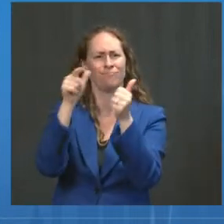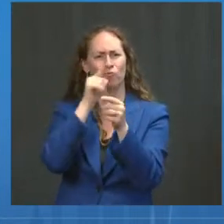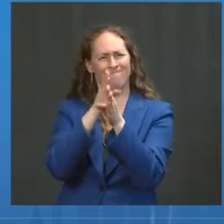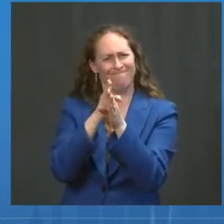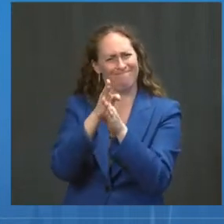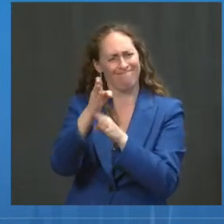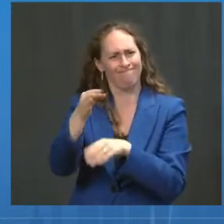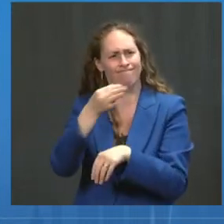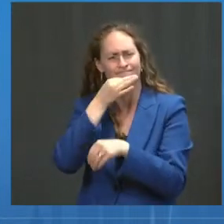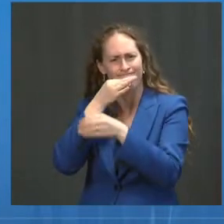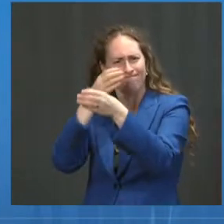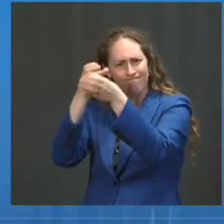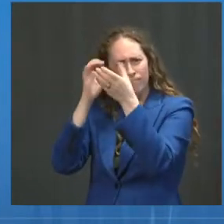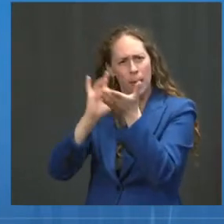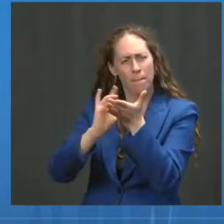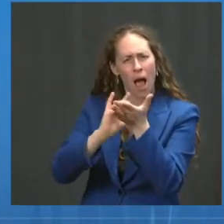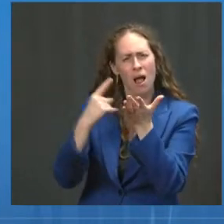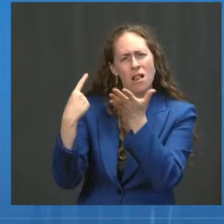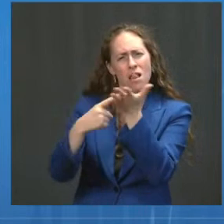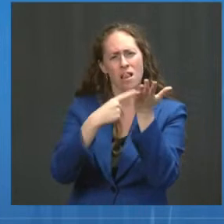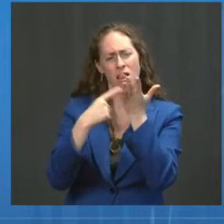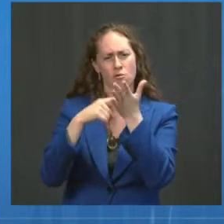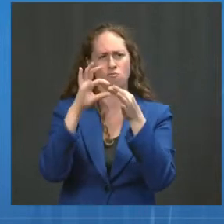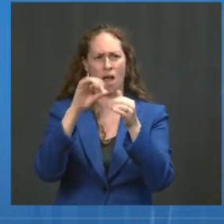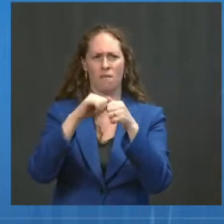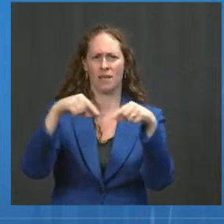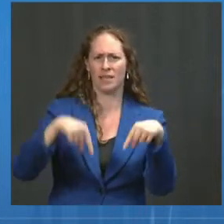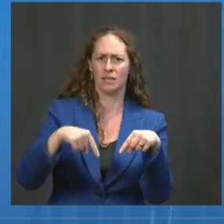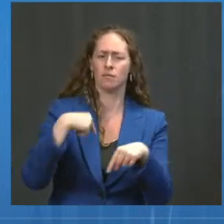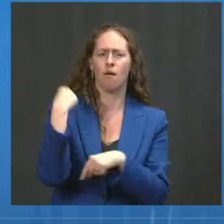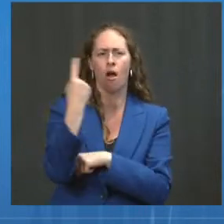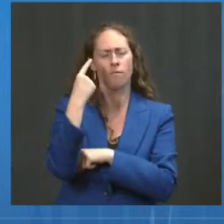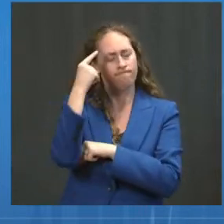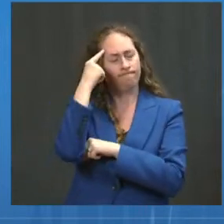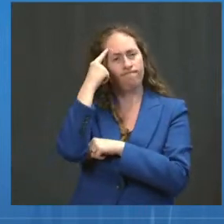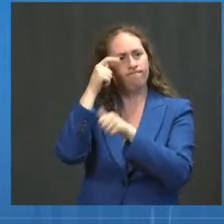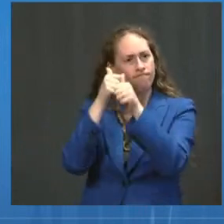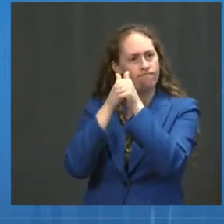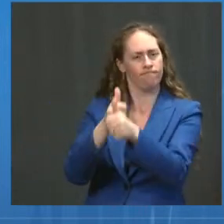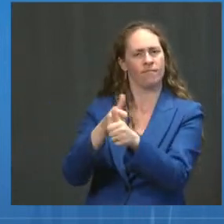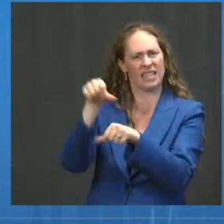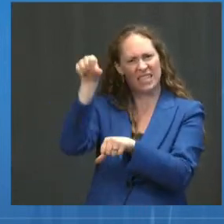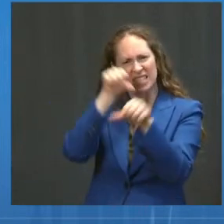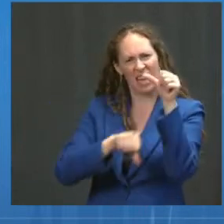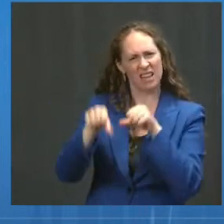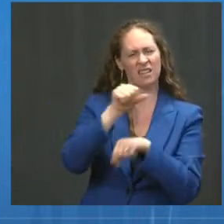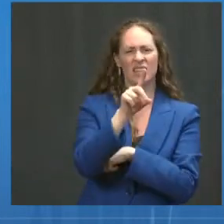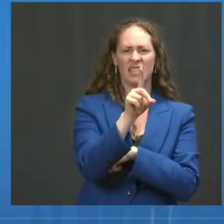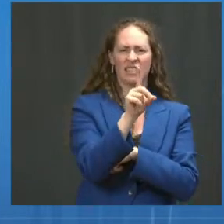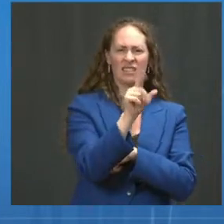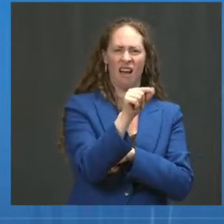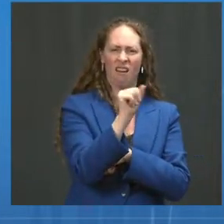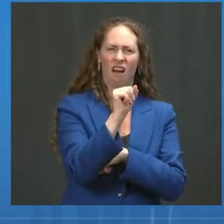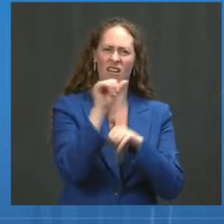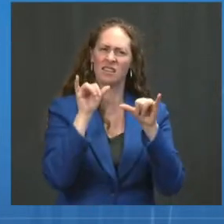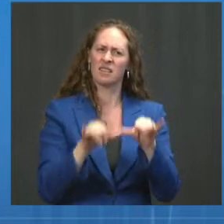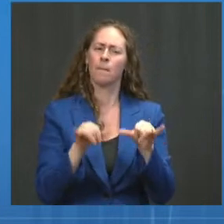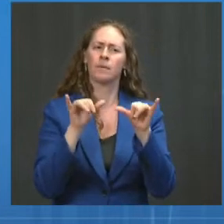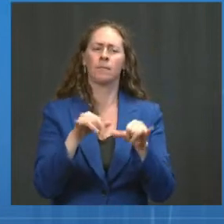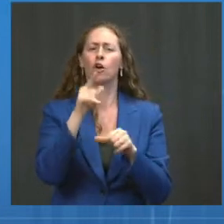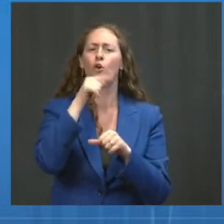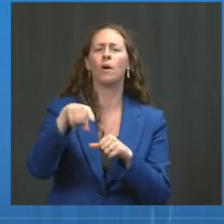It was informed by data, thoughtful analysis, and by our collective years of experience addressing illness and